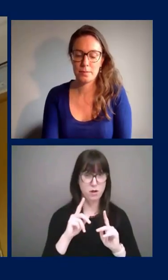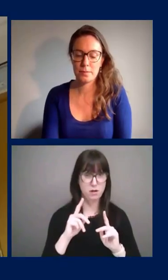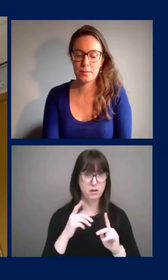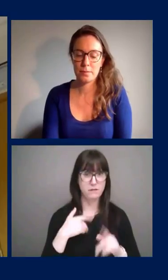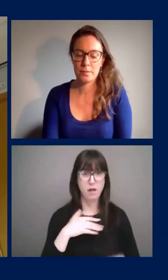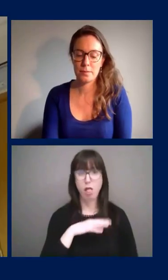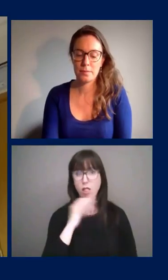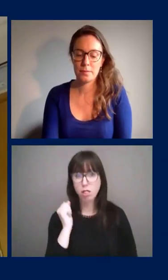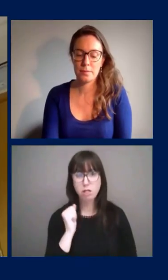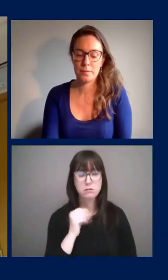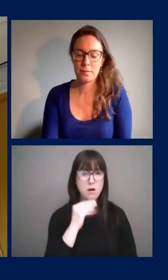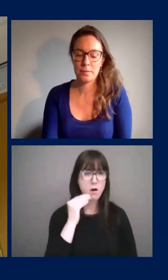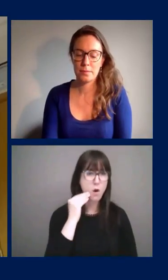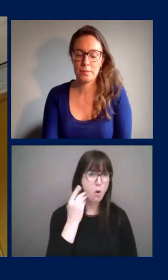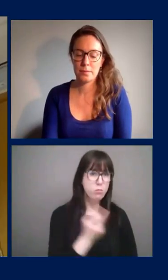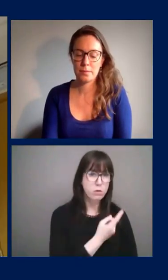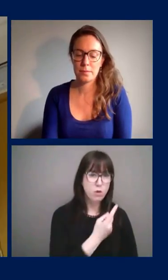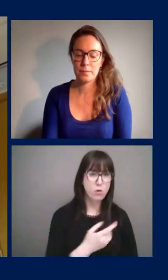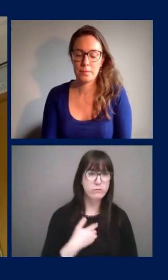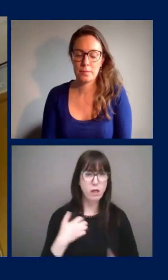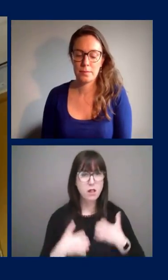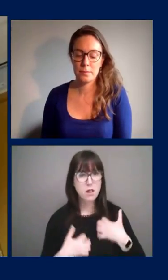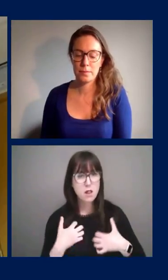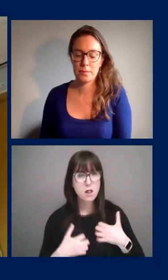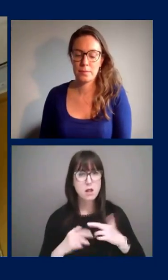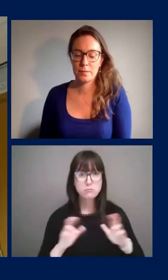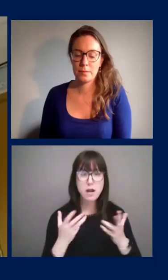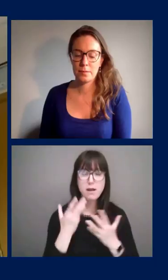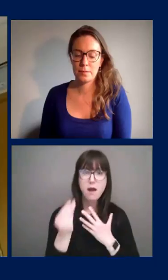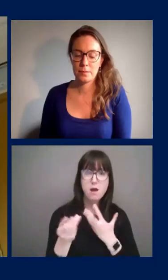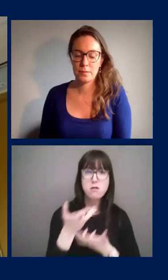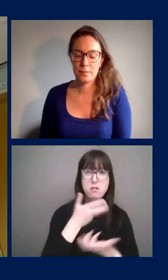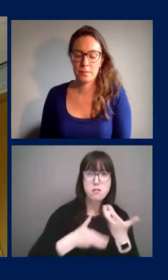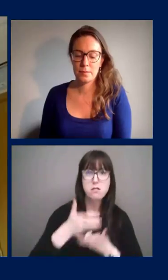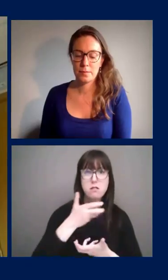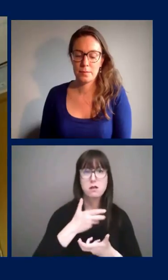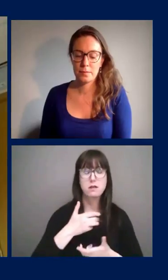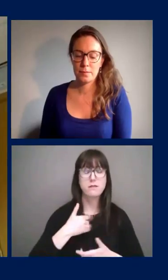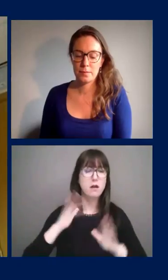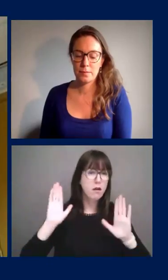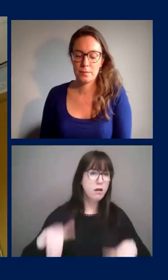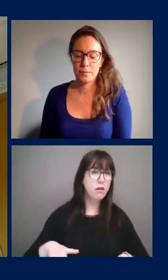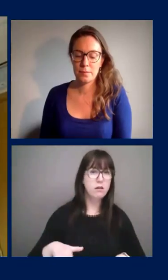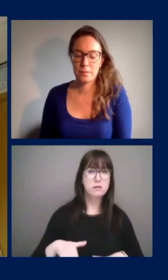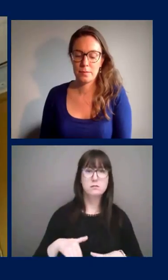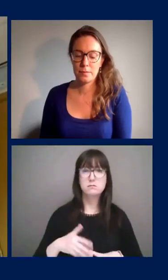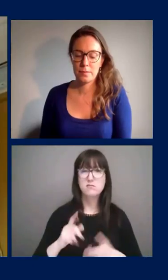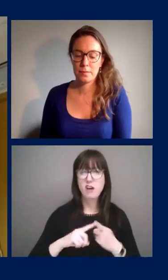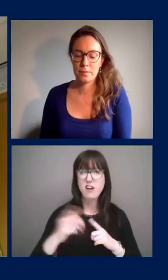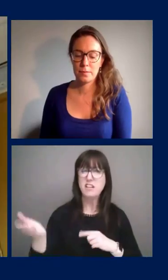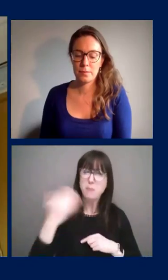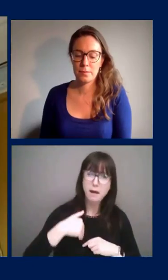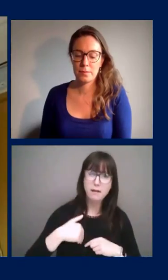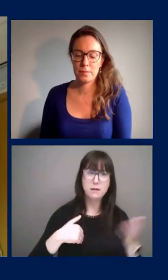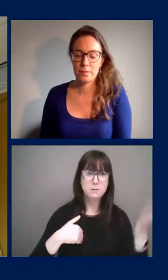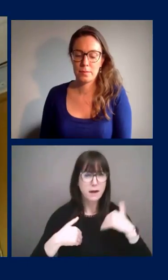home alone and start to uh to to ease off on the on the on the restrictions